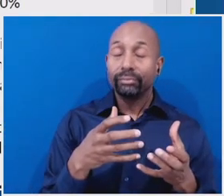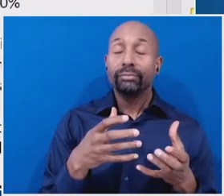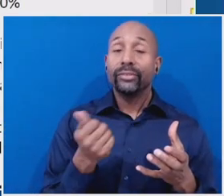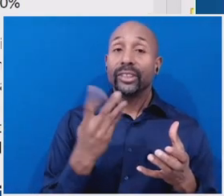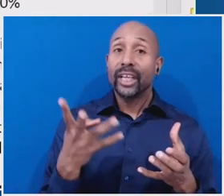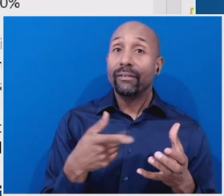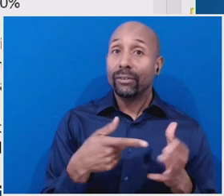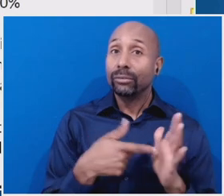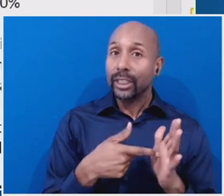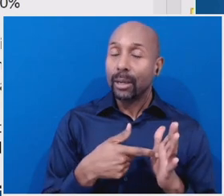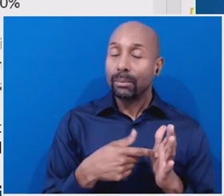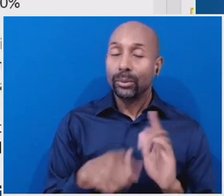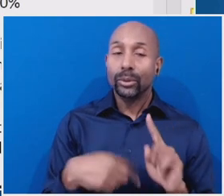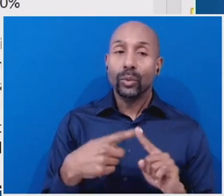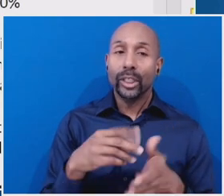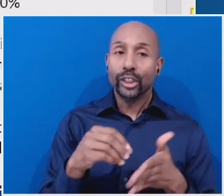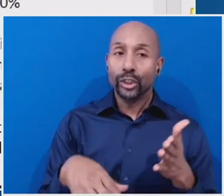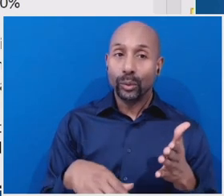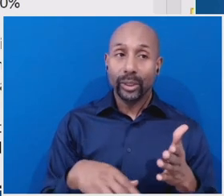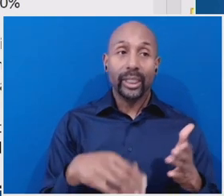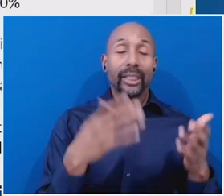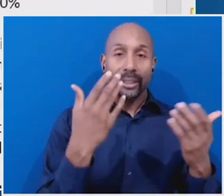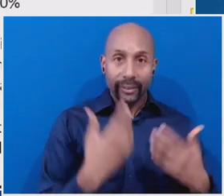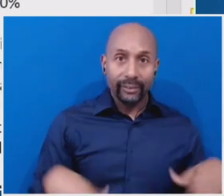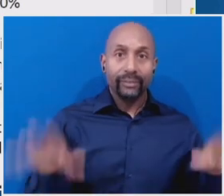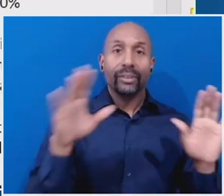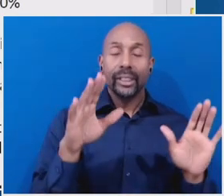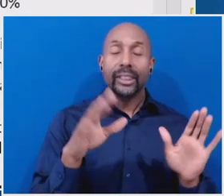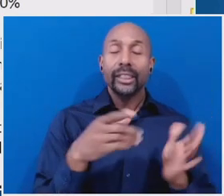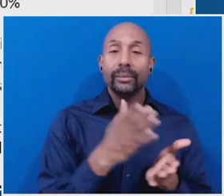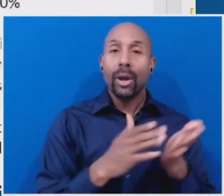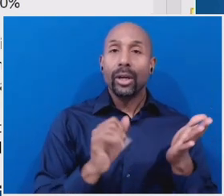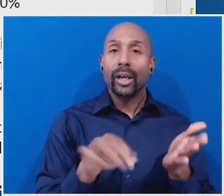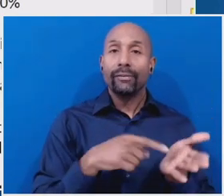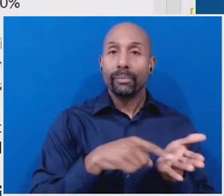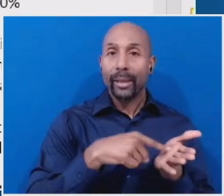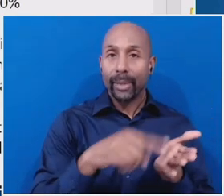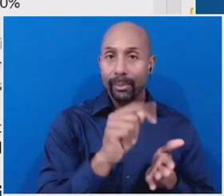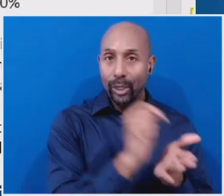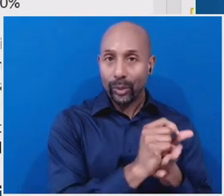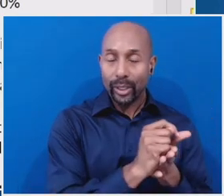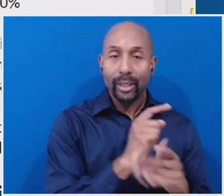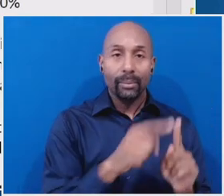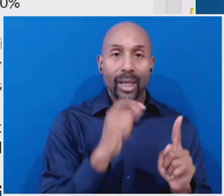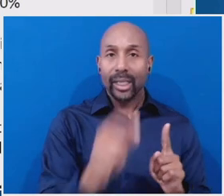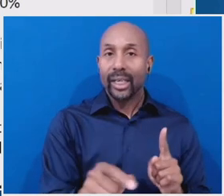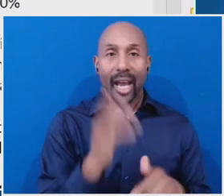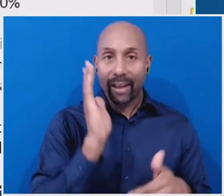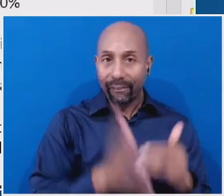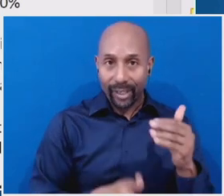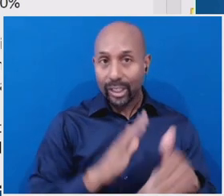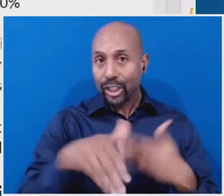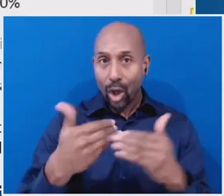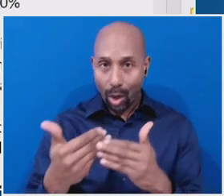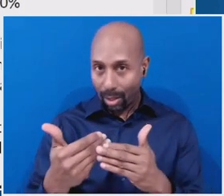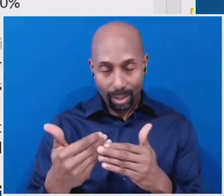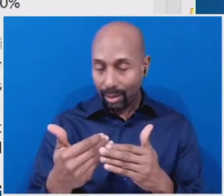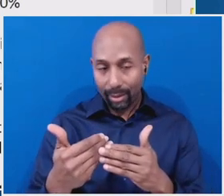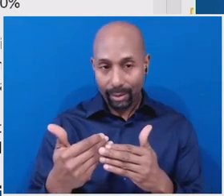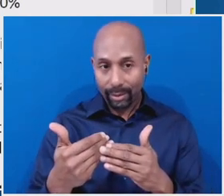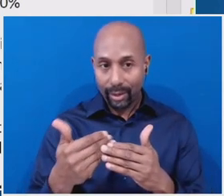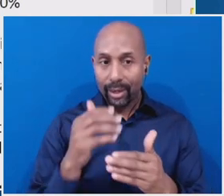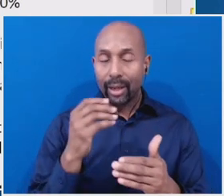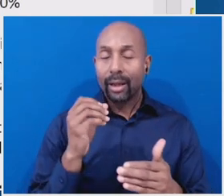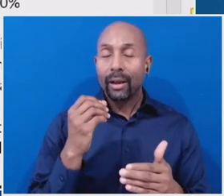um, completed part of the payment period, um, but not all of the payment period, uh, and, uh,